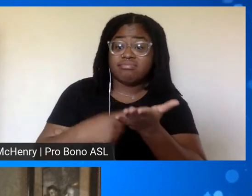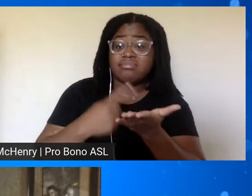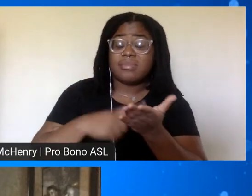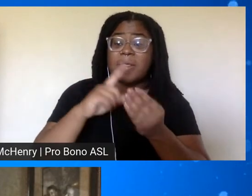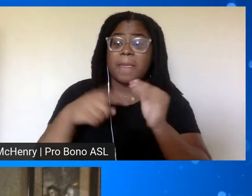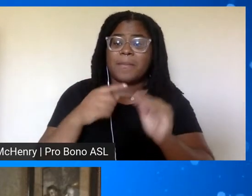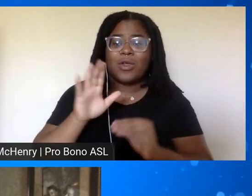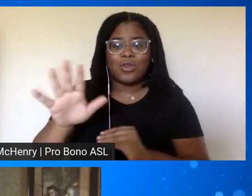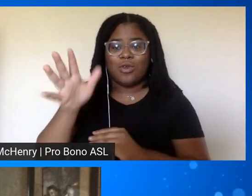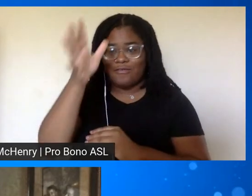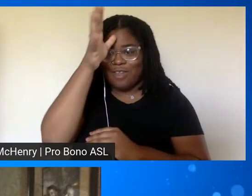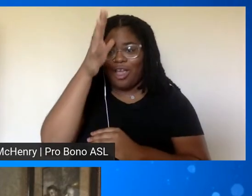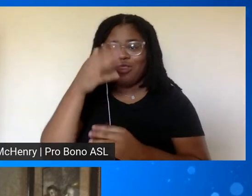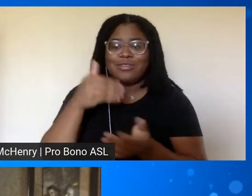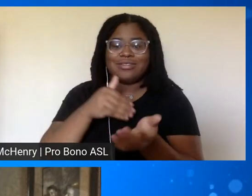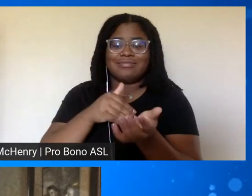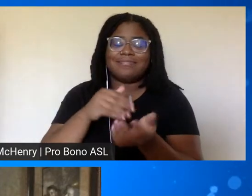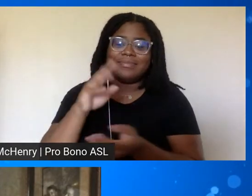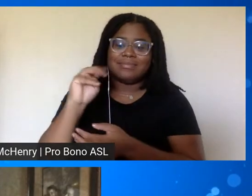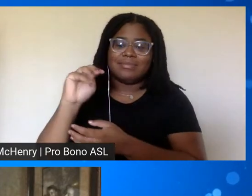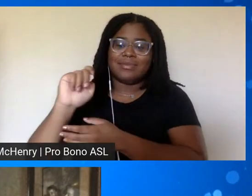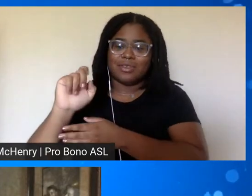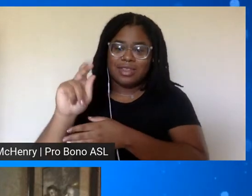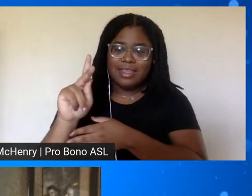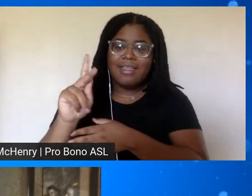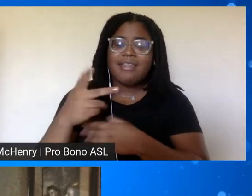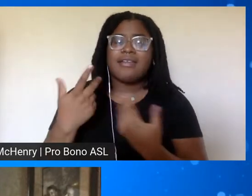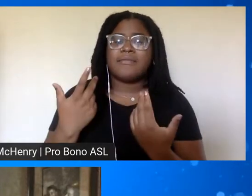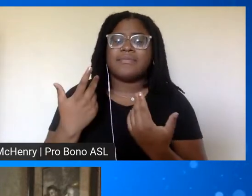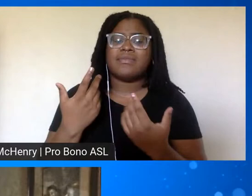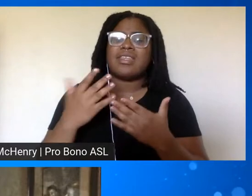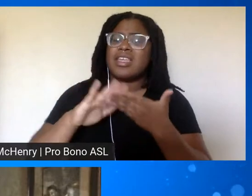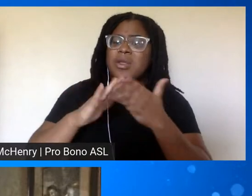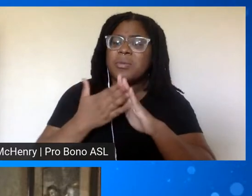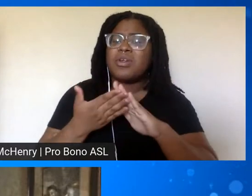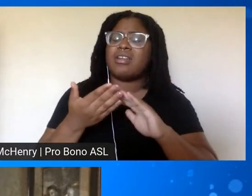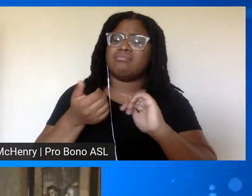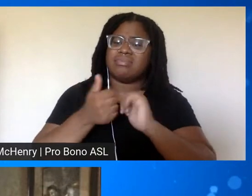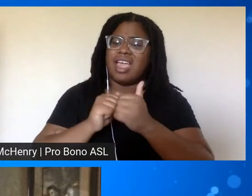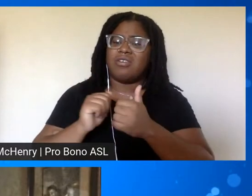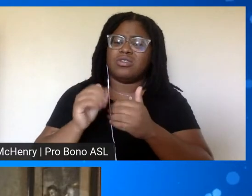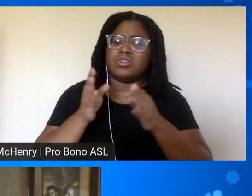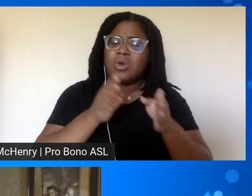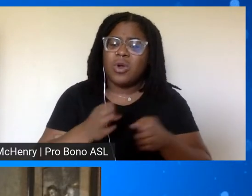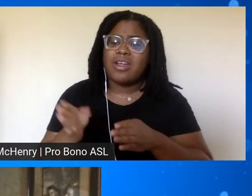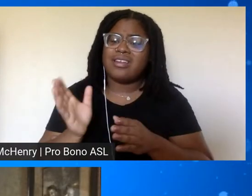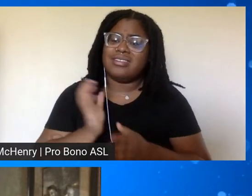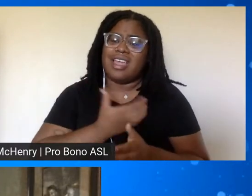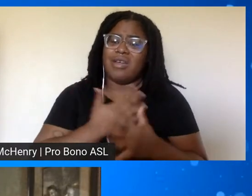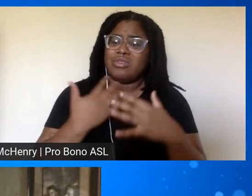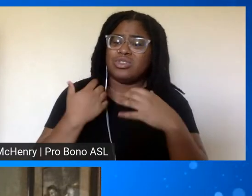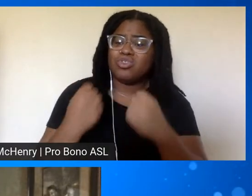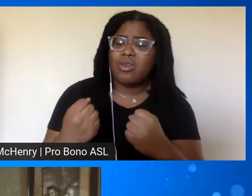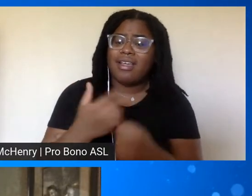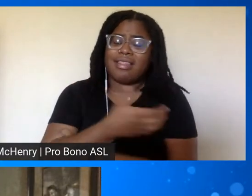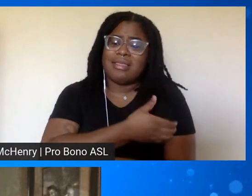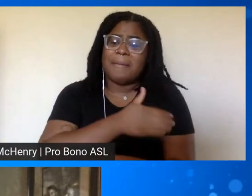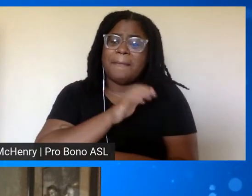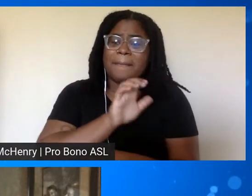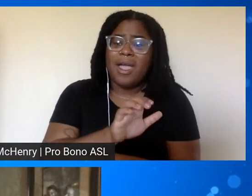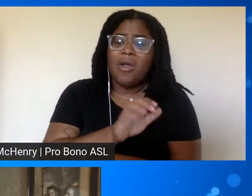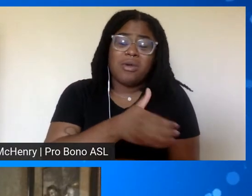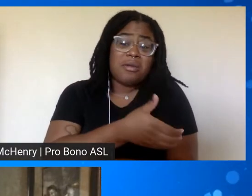as your father said and where do we go from here chaos or community organize our strengths into compelling power so that the